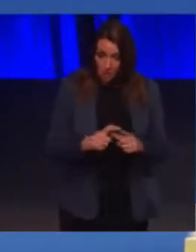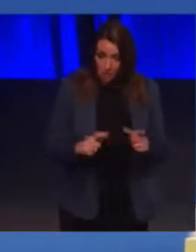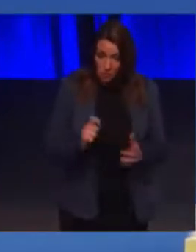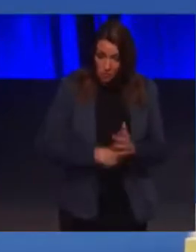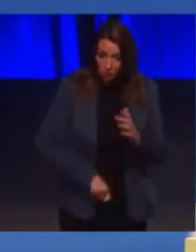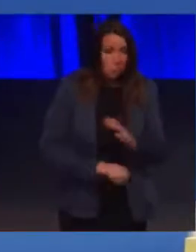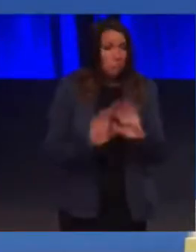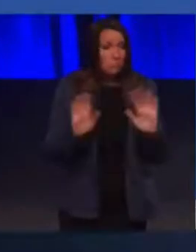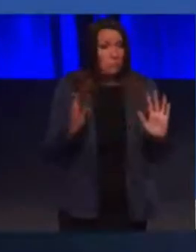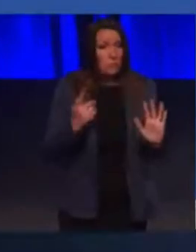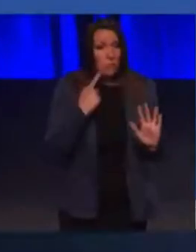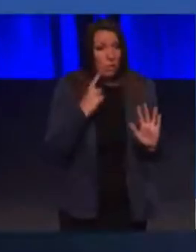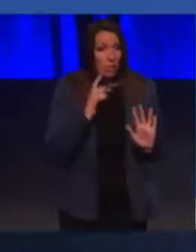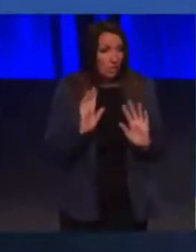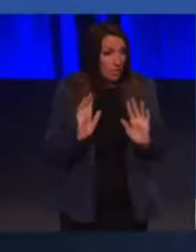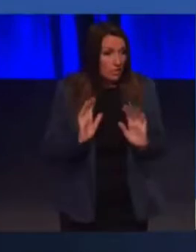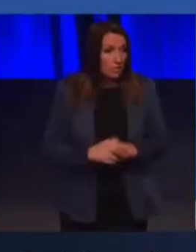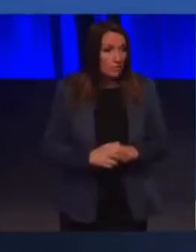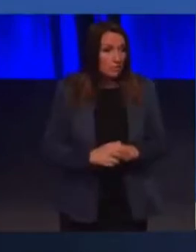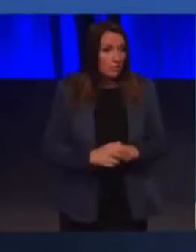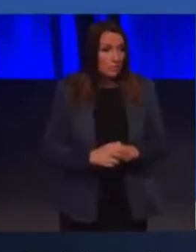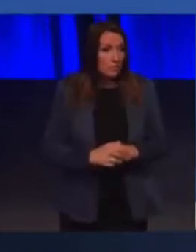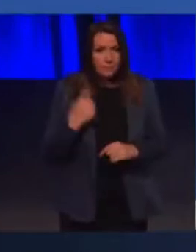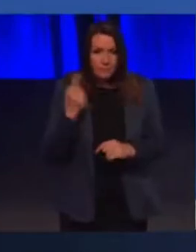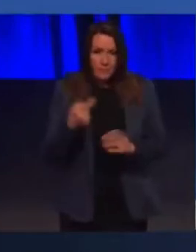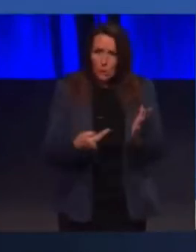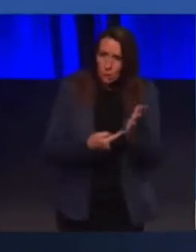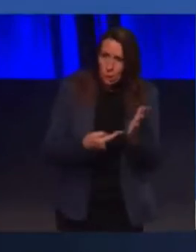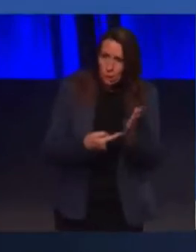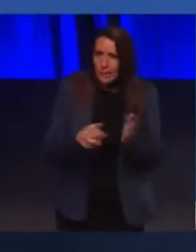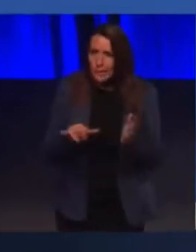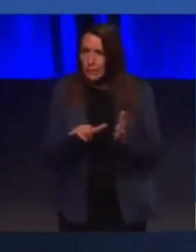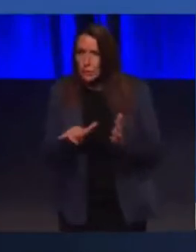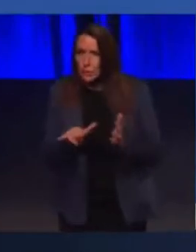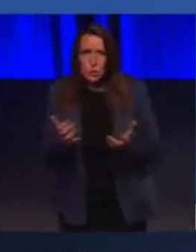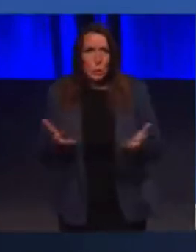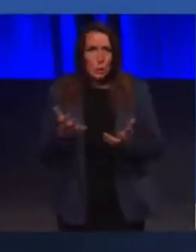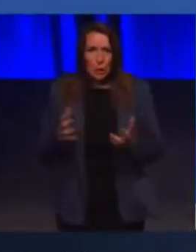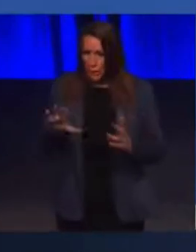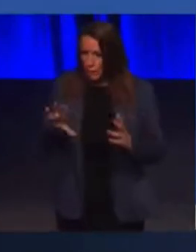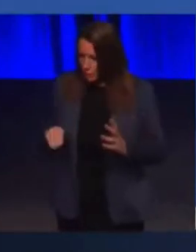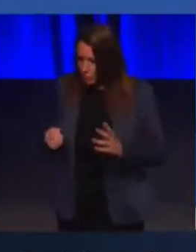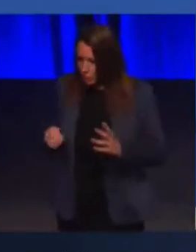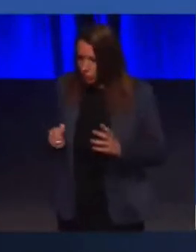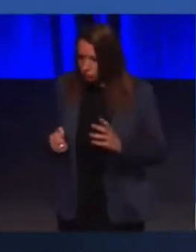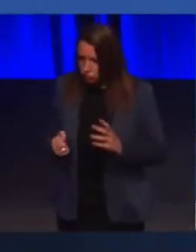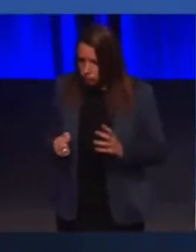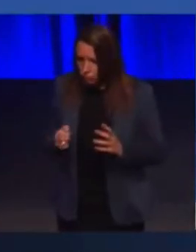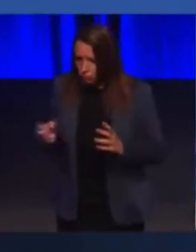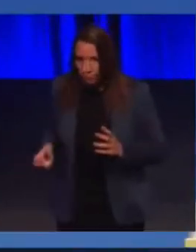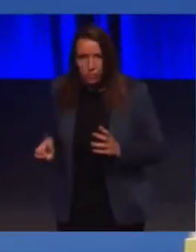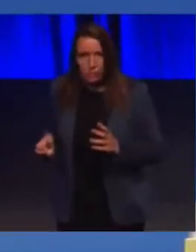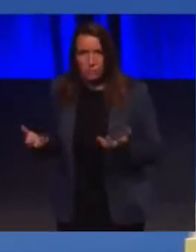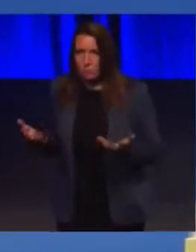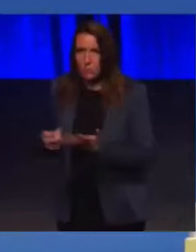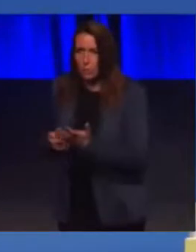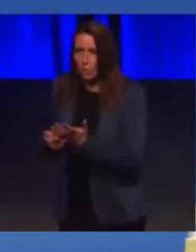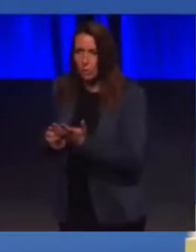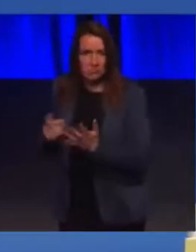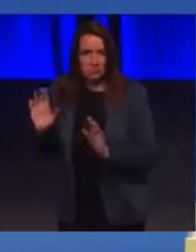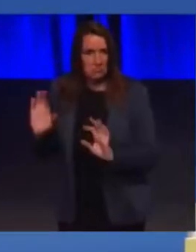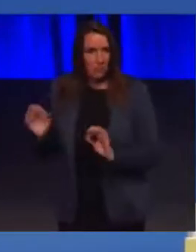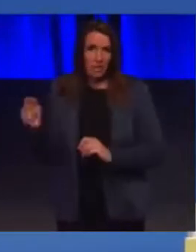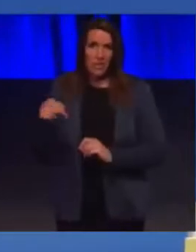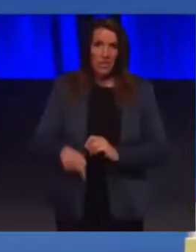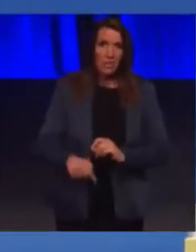it. I didn't think about what toilet facilities there would be on the journey or at the conference. It didn't cross my mind to